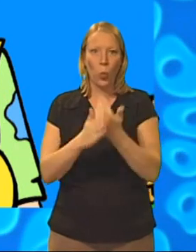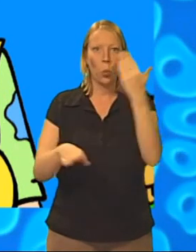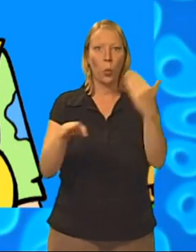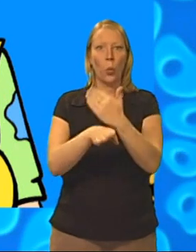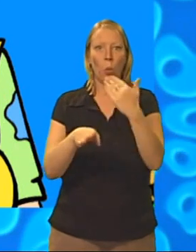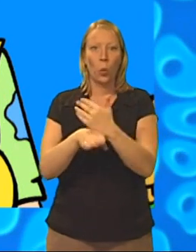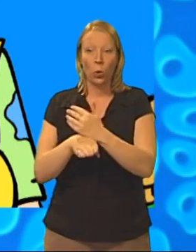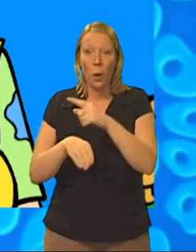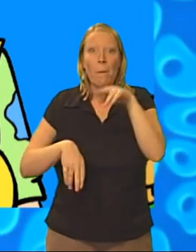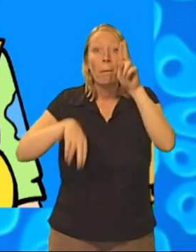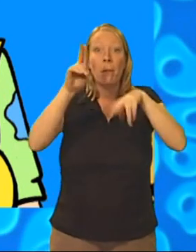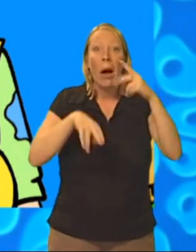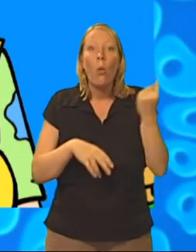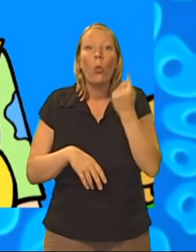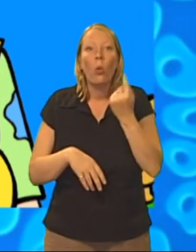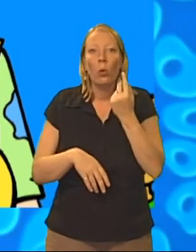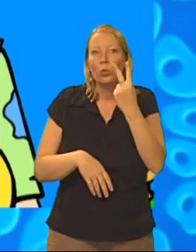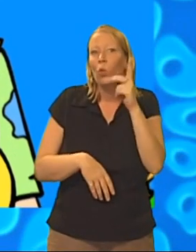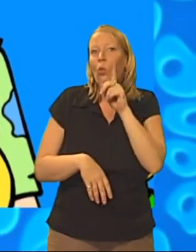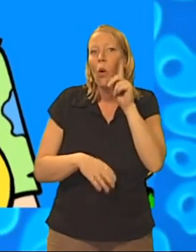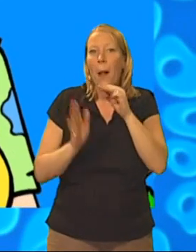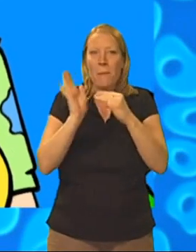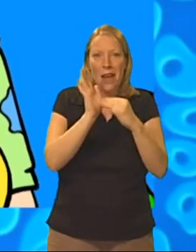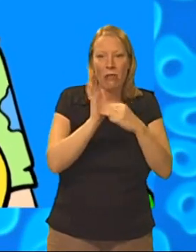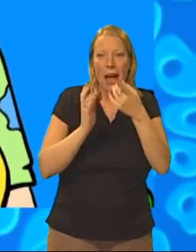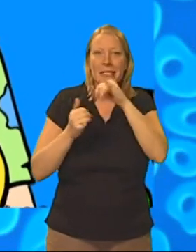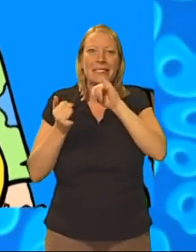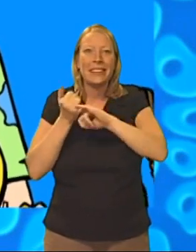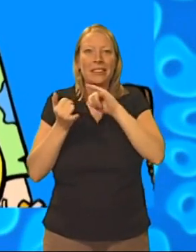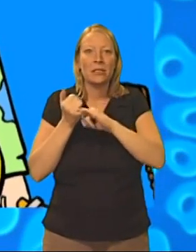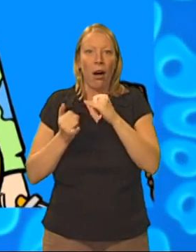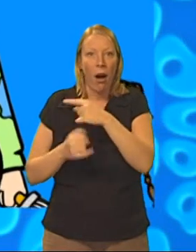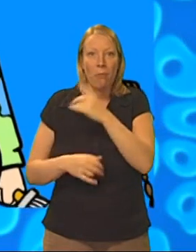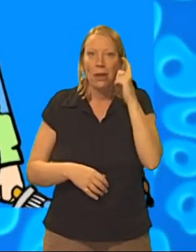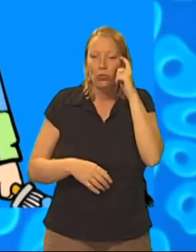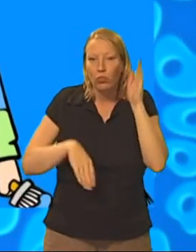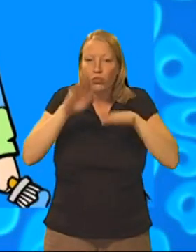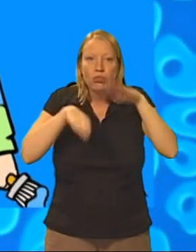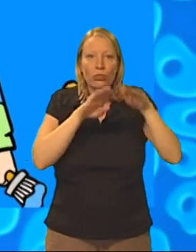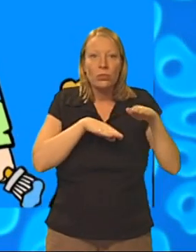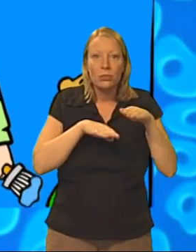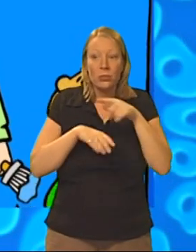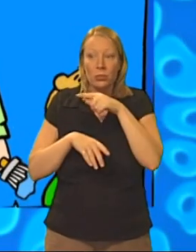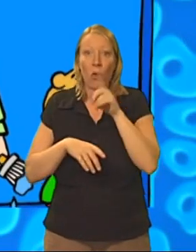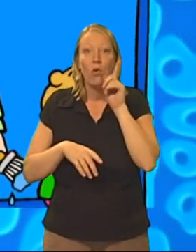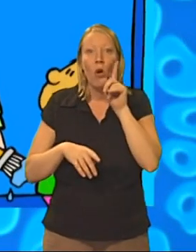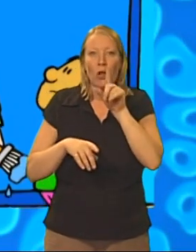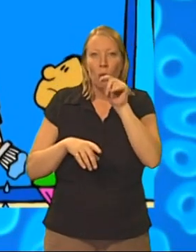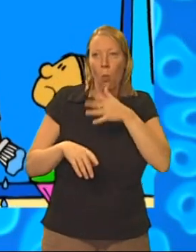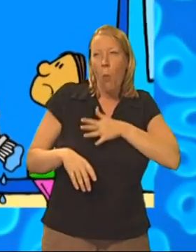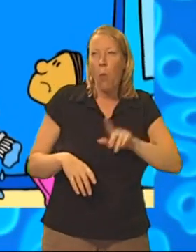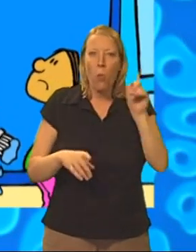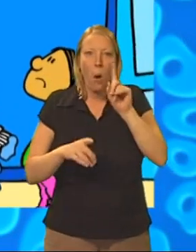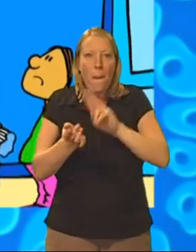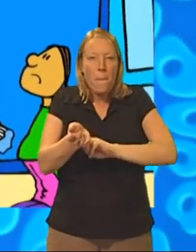He was going to paint the bedroom of two little girls, called Mira and Sunita. The girls had chosen a bright blue colour for the